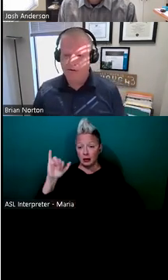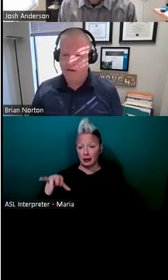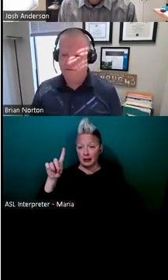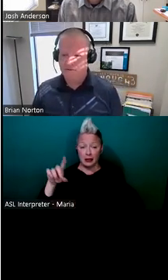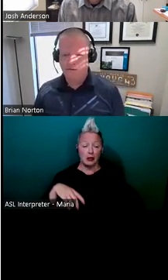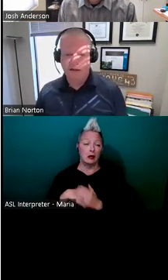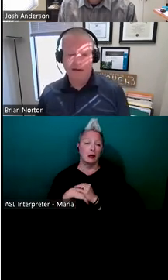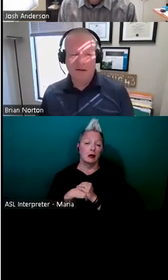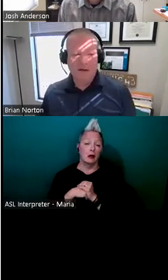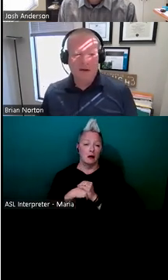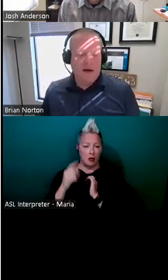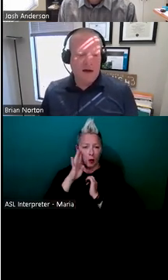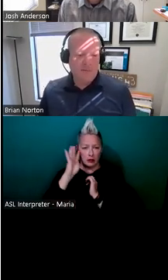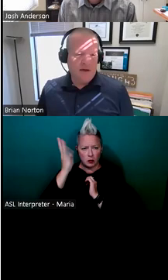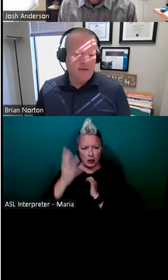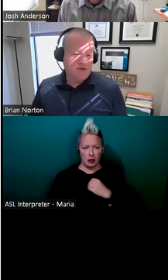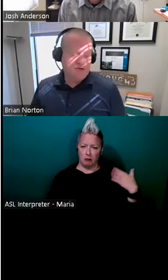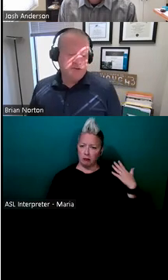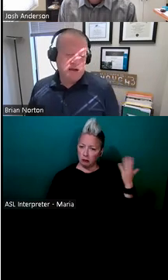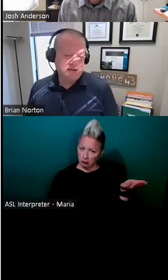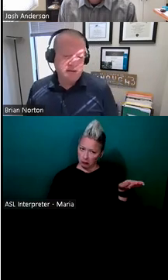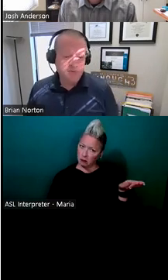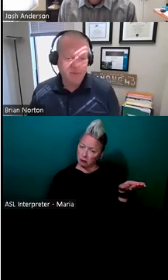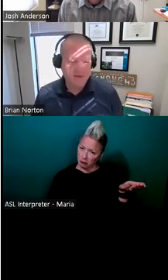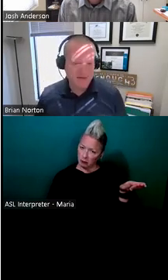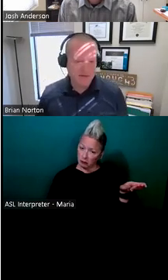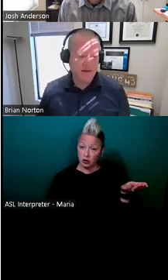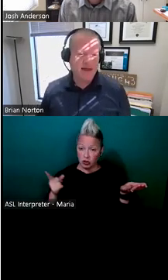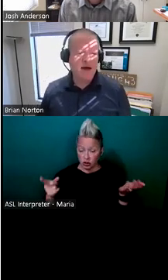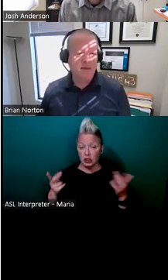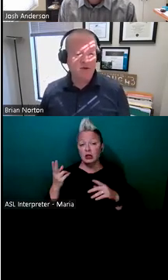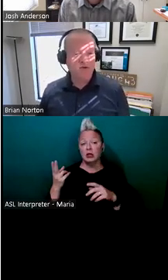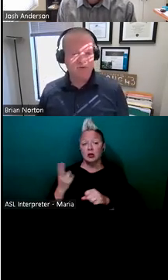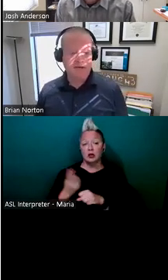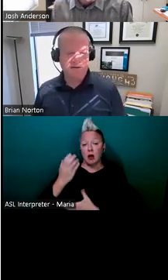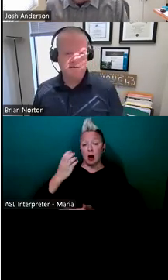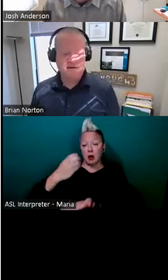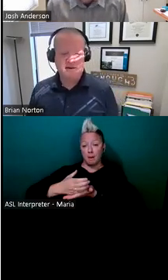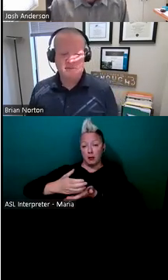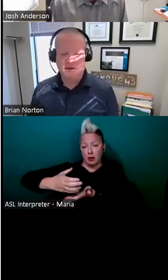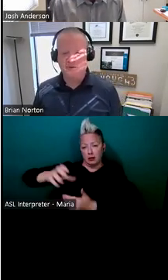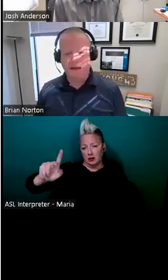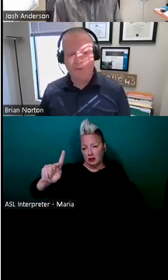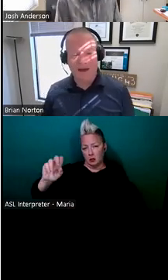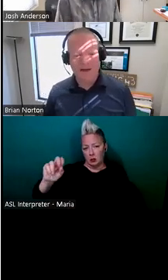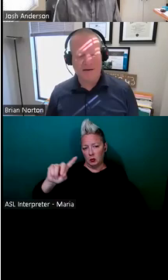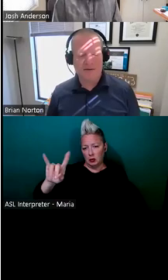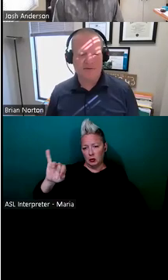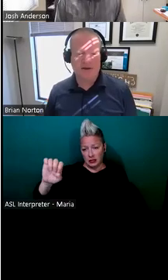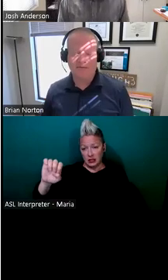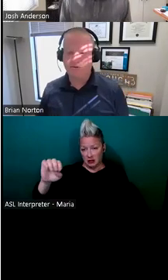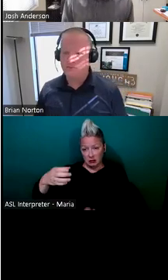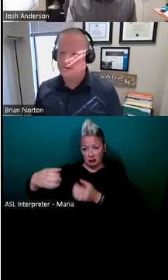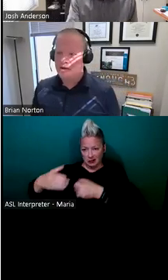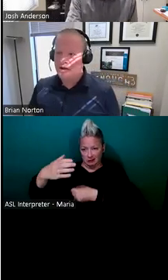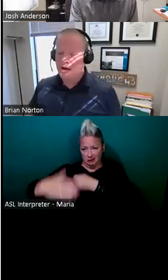very creative and unique. Um, she actually implemented a cup koozie, um, in a unique way, um, for